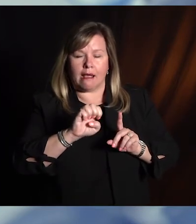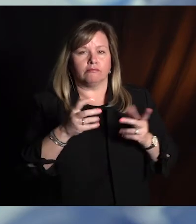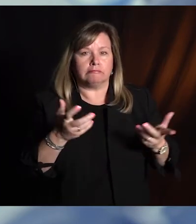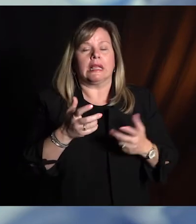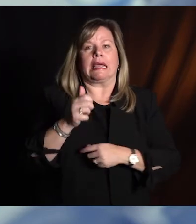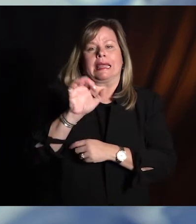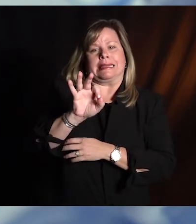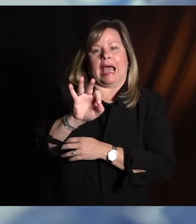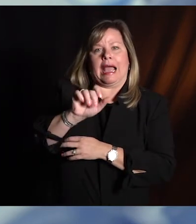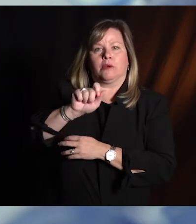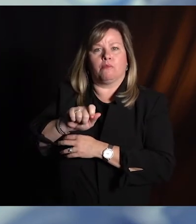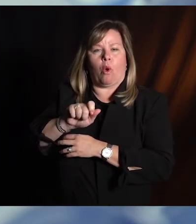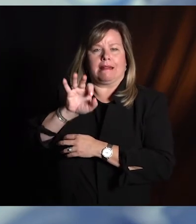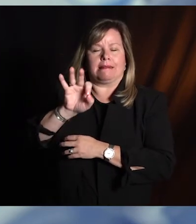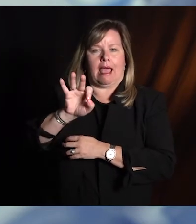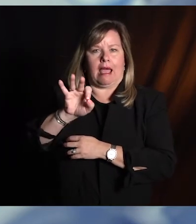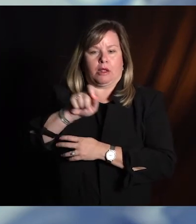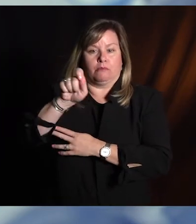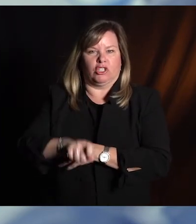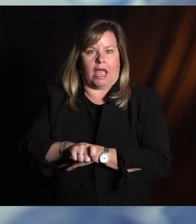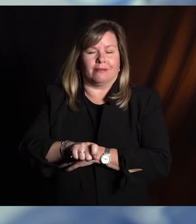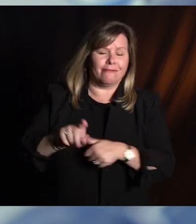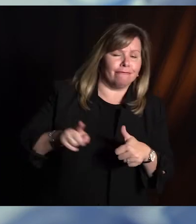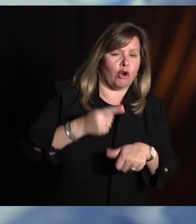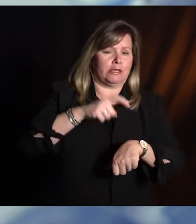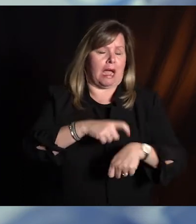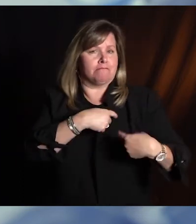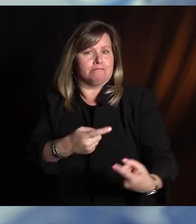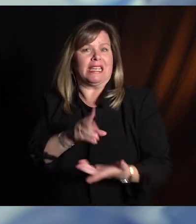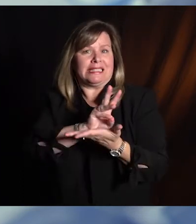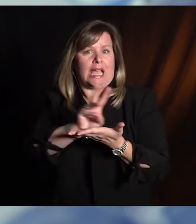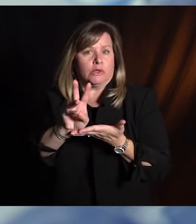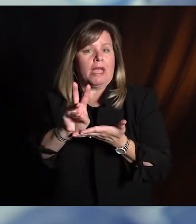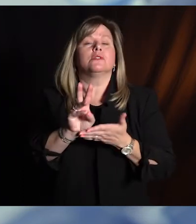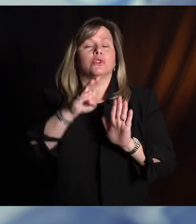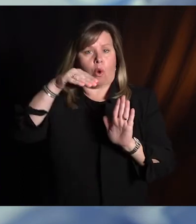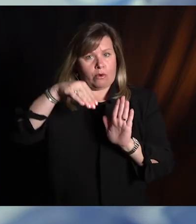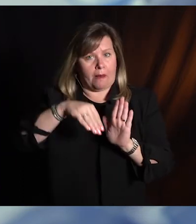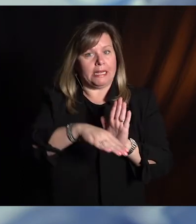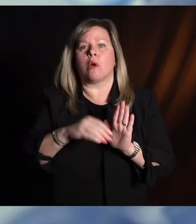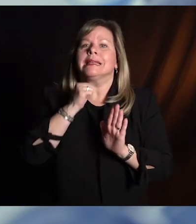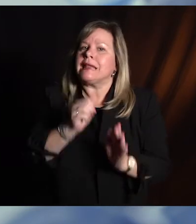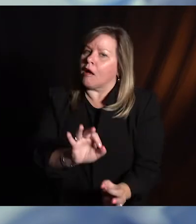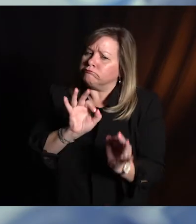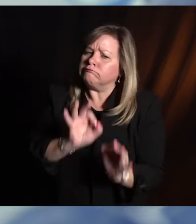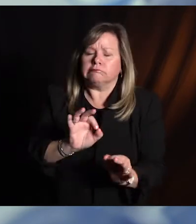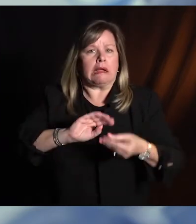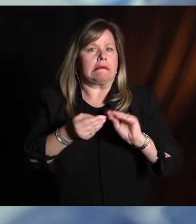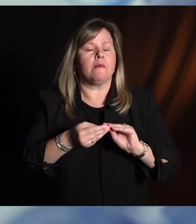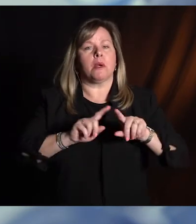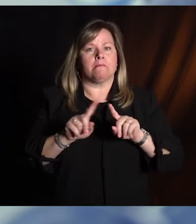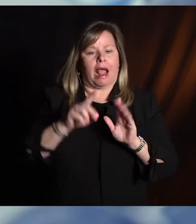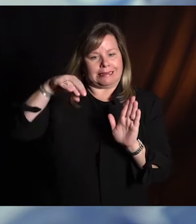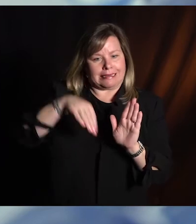for the first time in about six weeks. So that's not where we want it, but it's certainly coming down from near 17